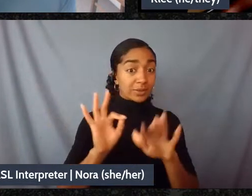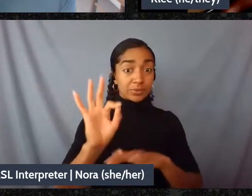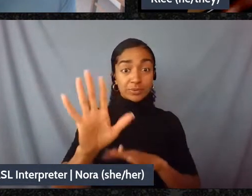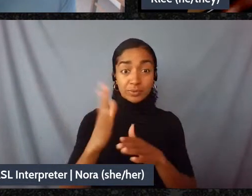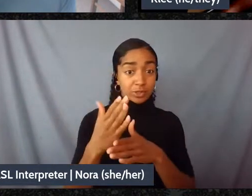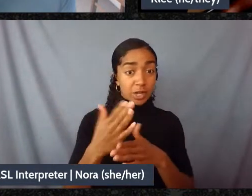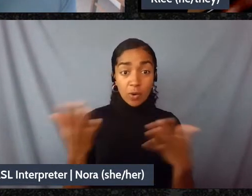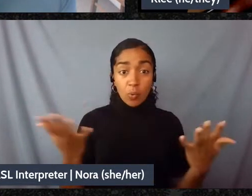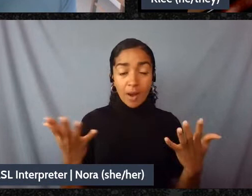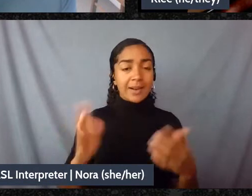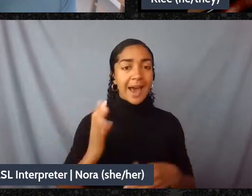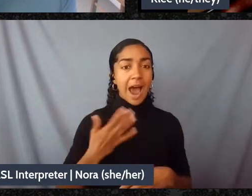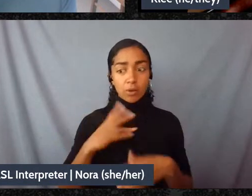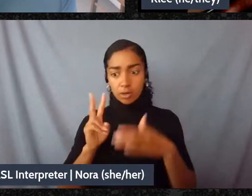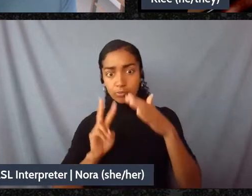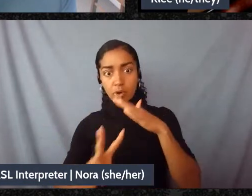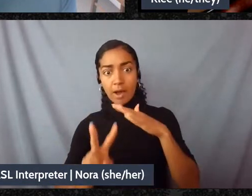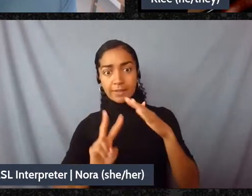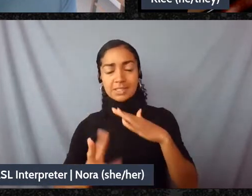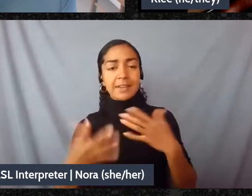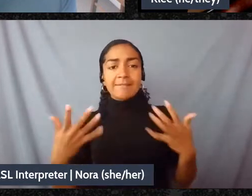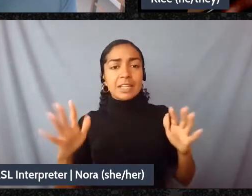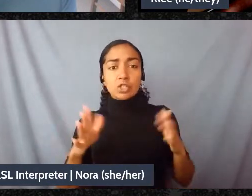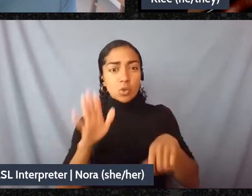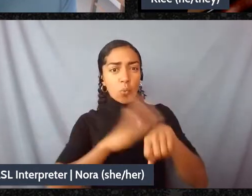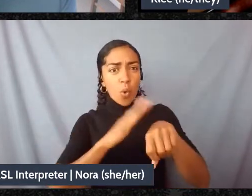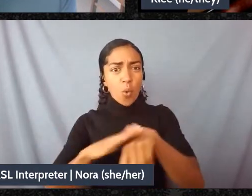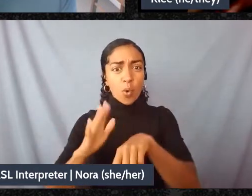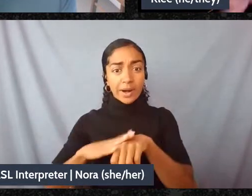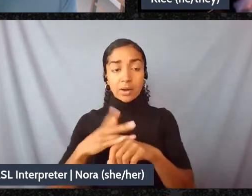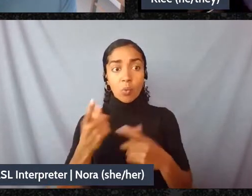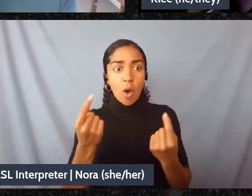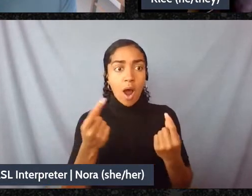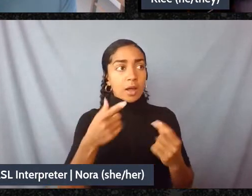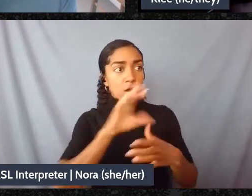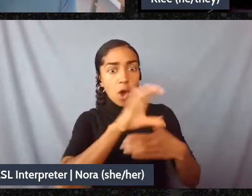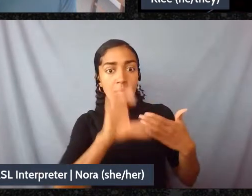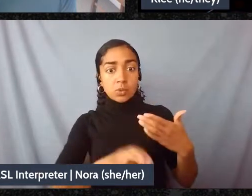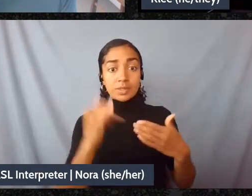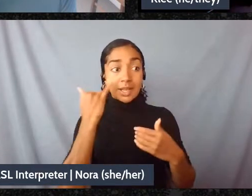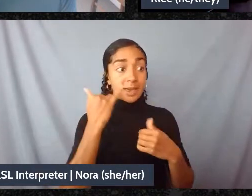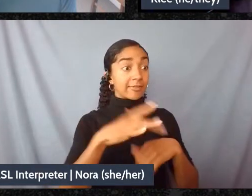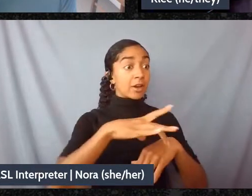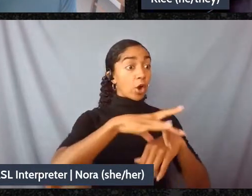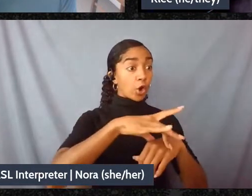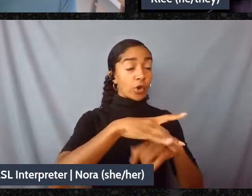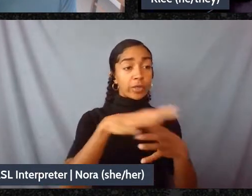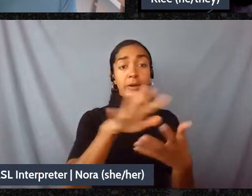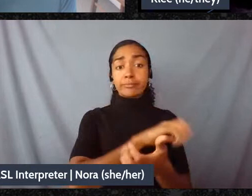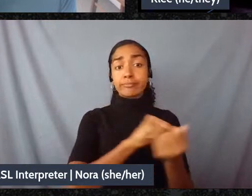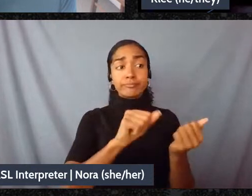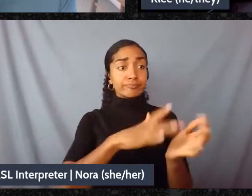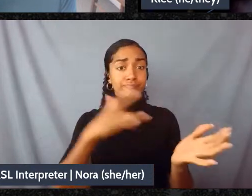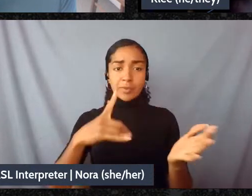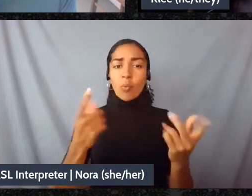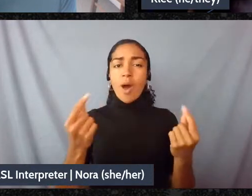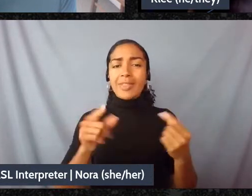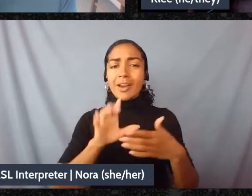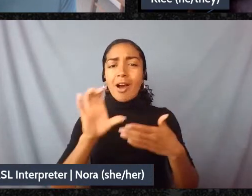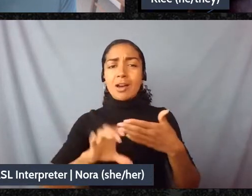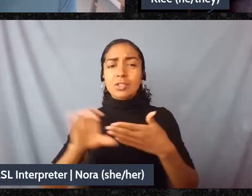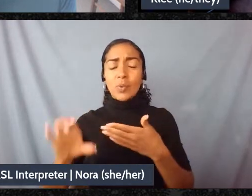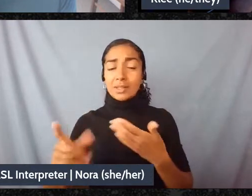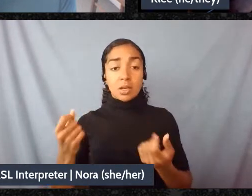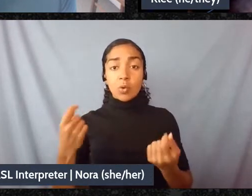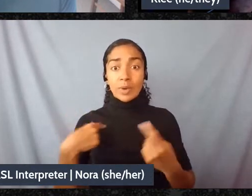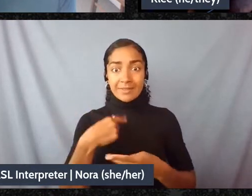warned of the consequences for violating Mother Earth. Our ways of being have guided us through the endings of worlds before.